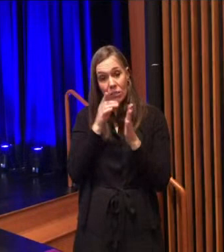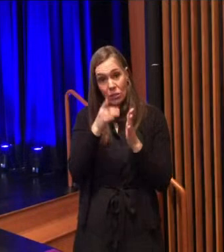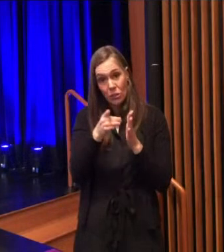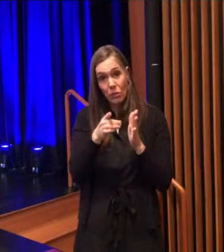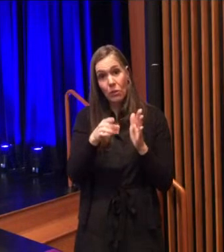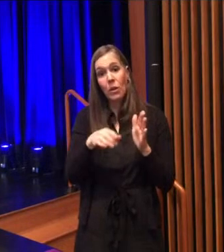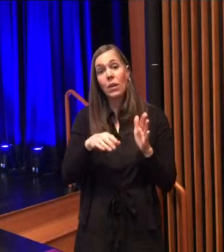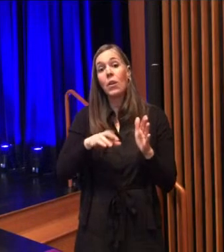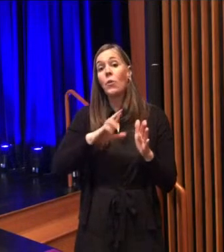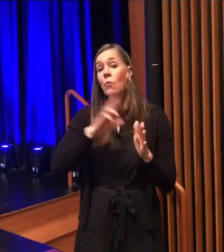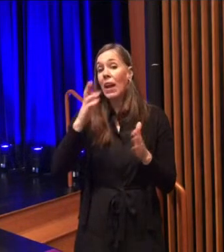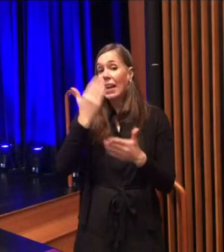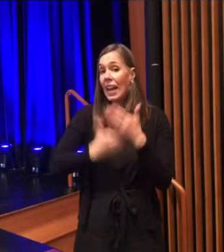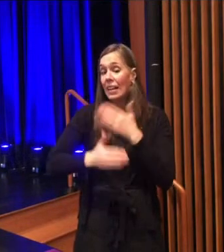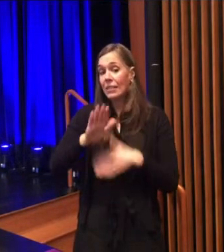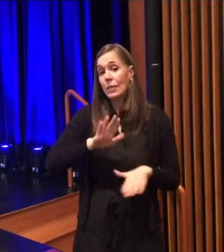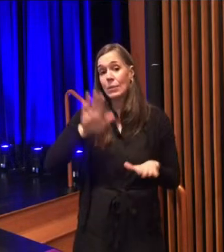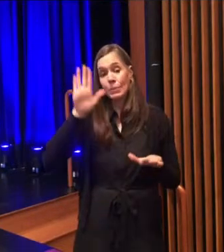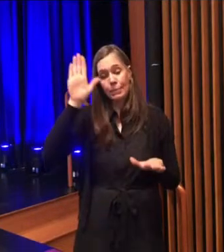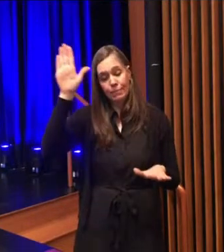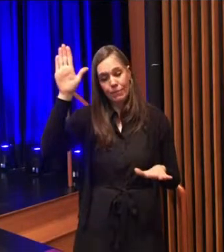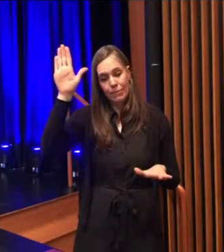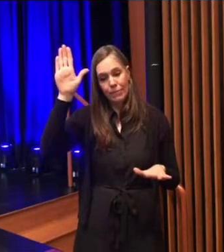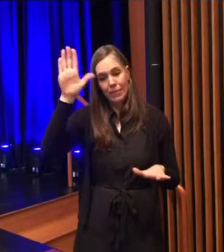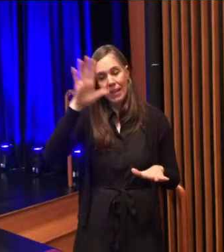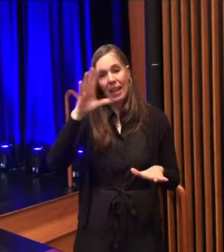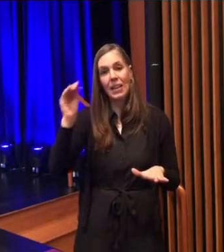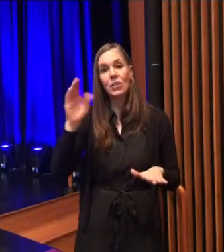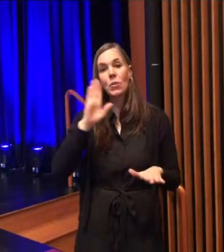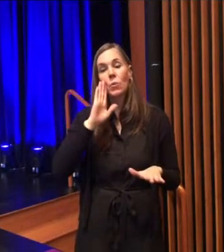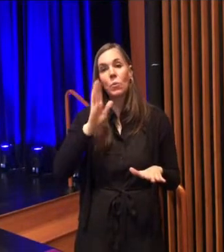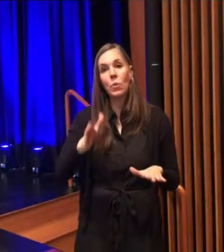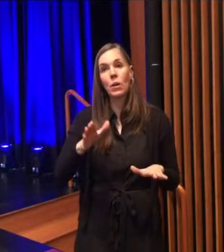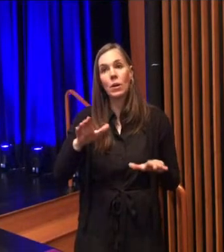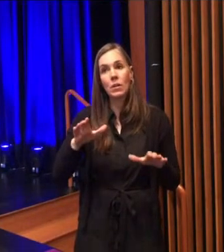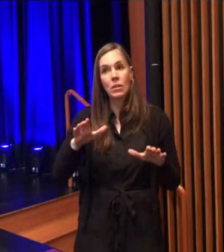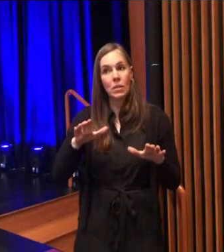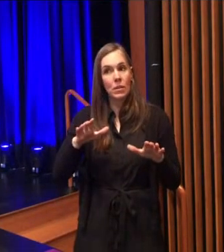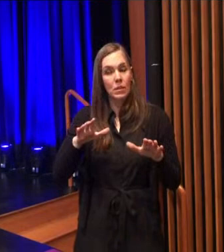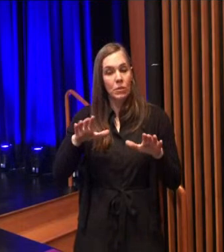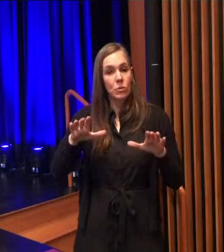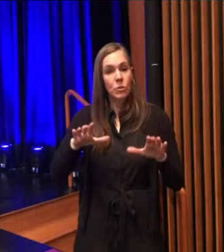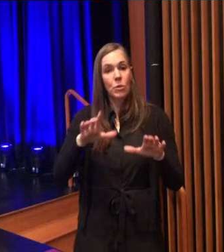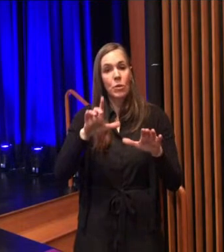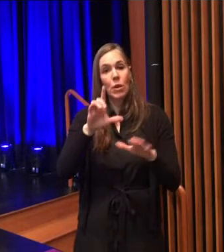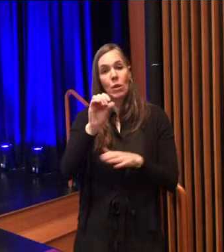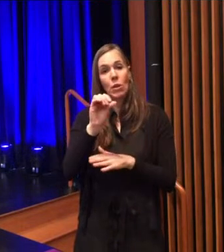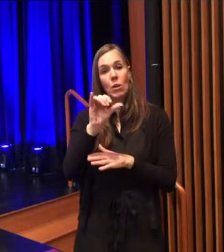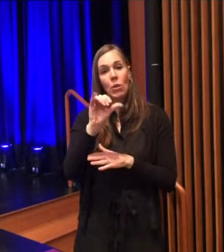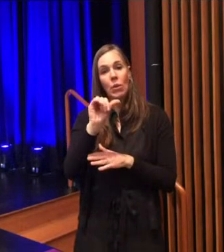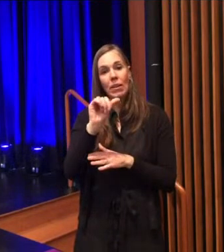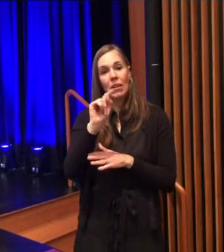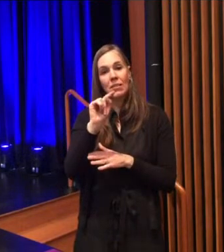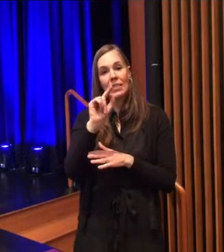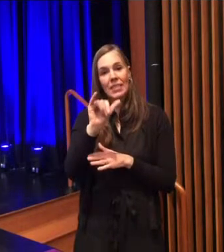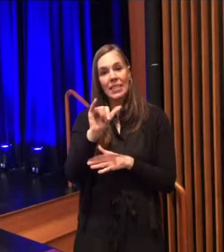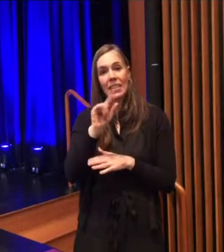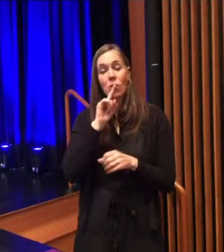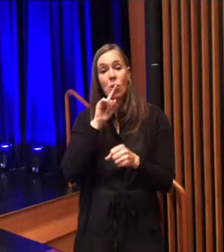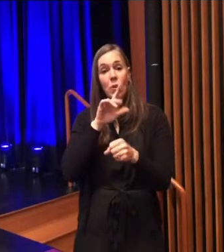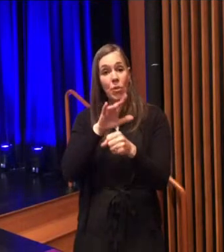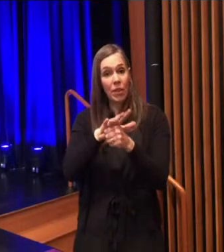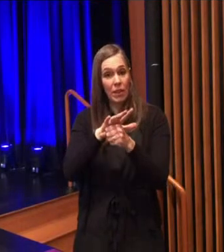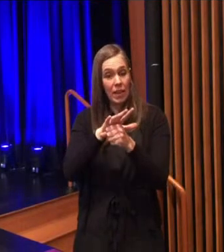did to raise your right hand uh for the um the expression of the loyalty oath and then um you